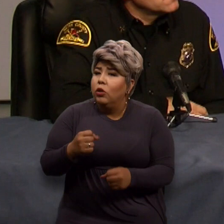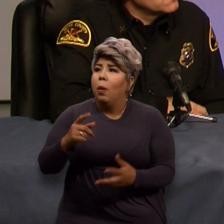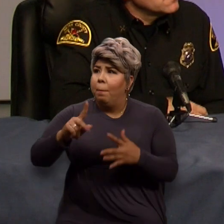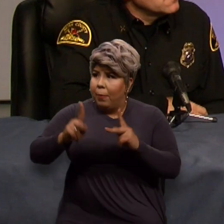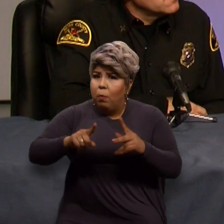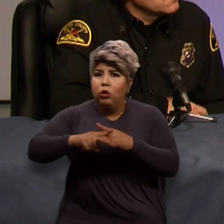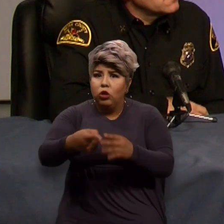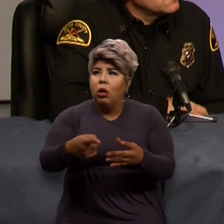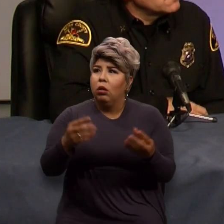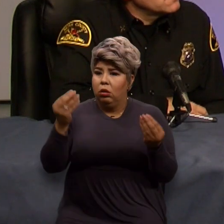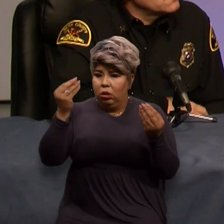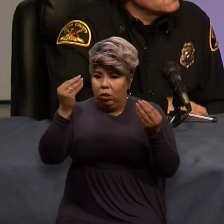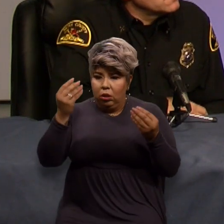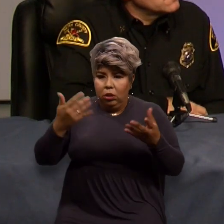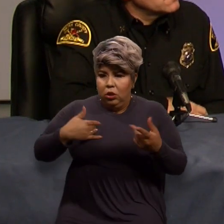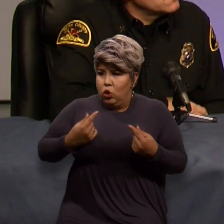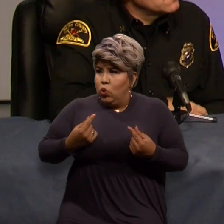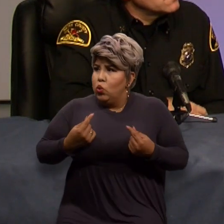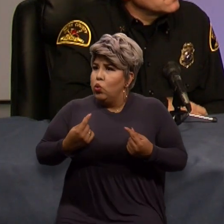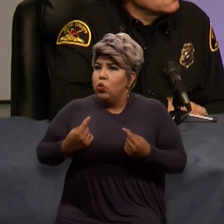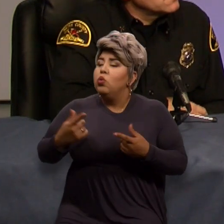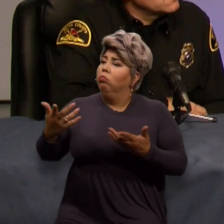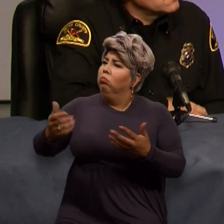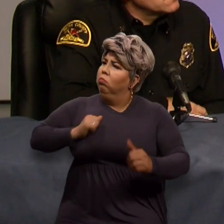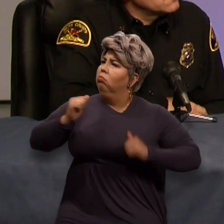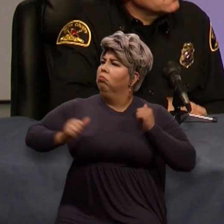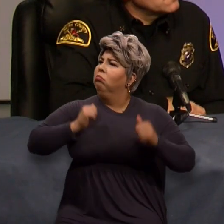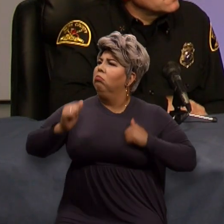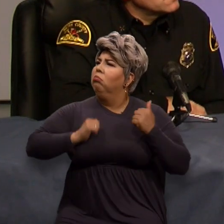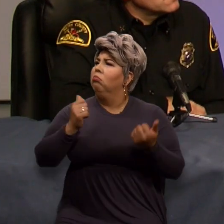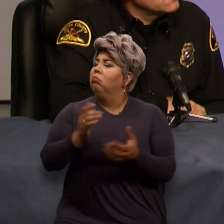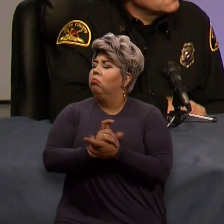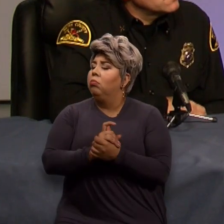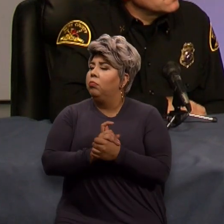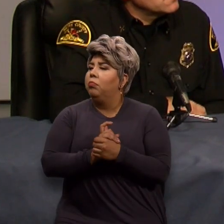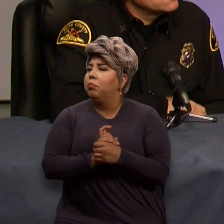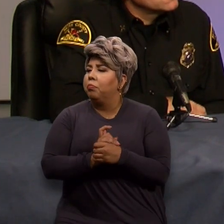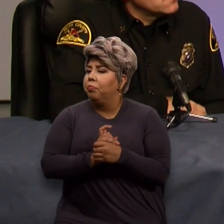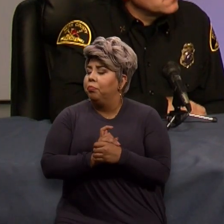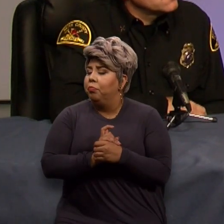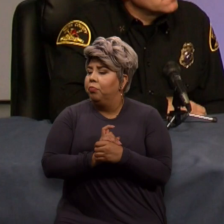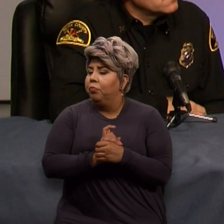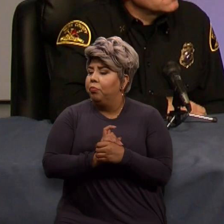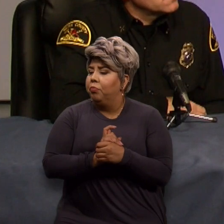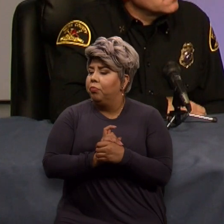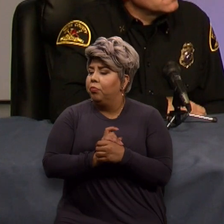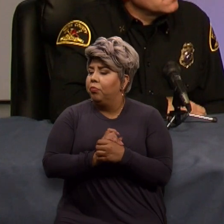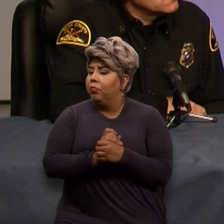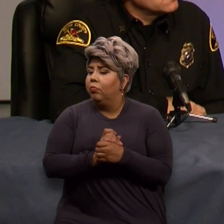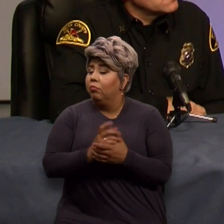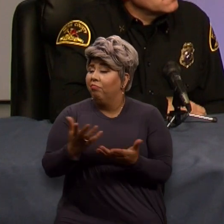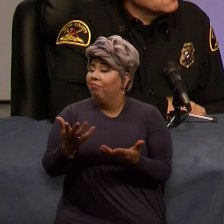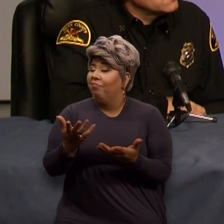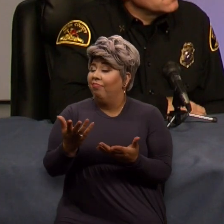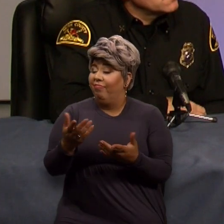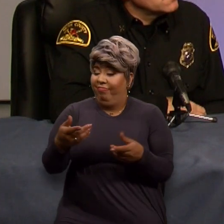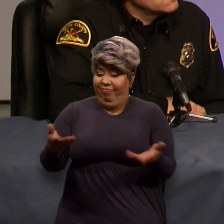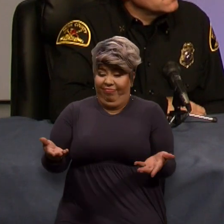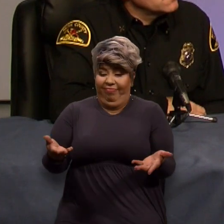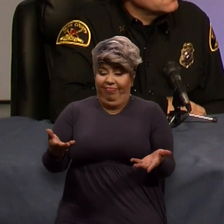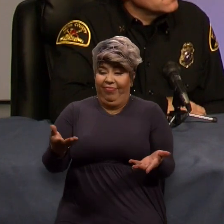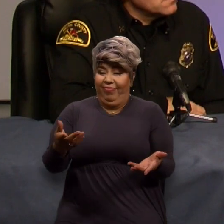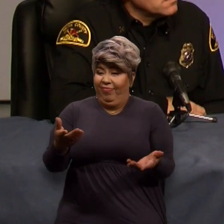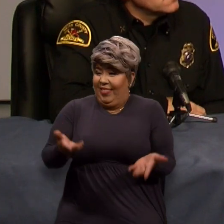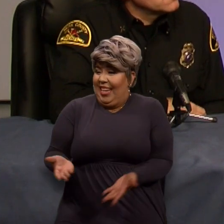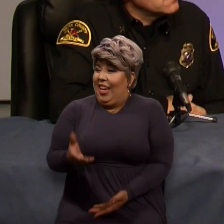people started asking the question, what am I supposed to do in the event of an emergency? And we live in in